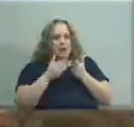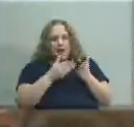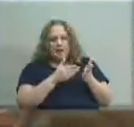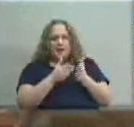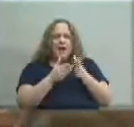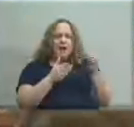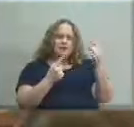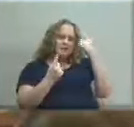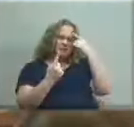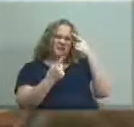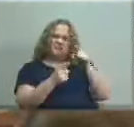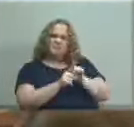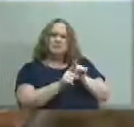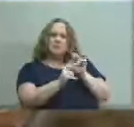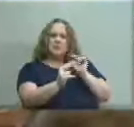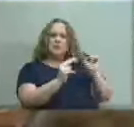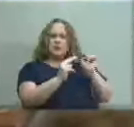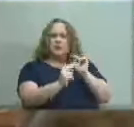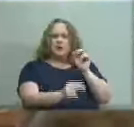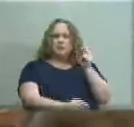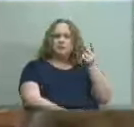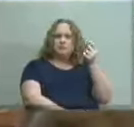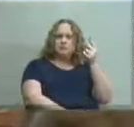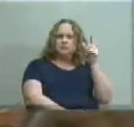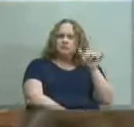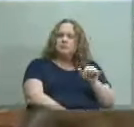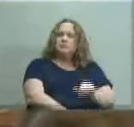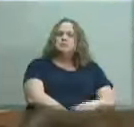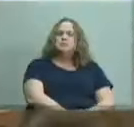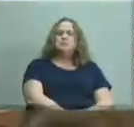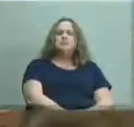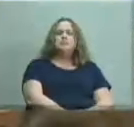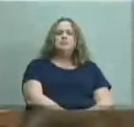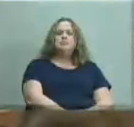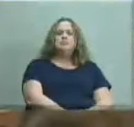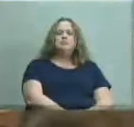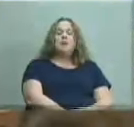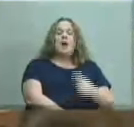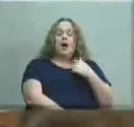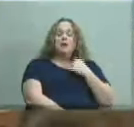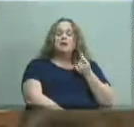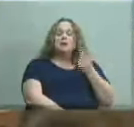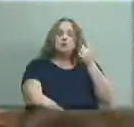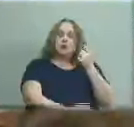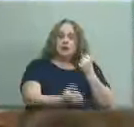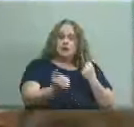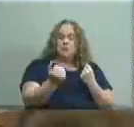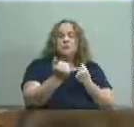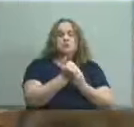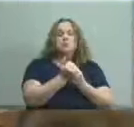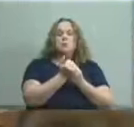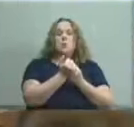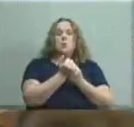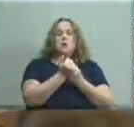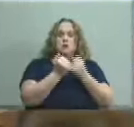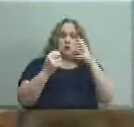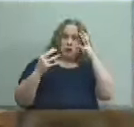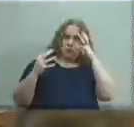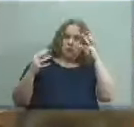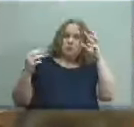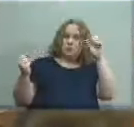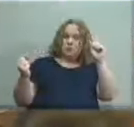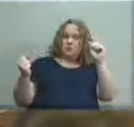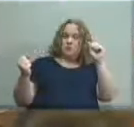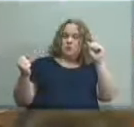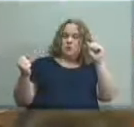compromise i get that i understand and um support a the mentality of the super as a